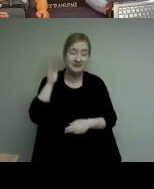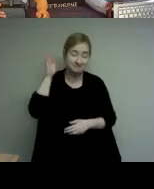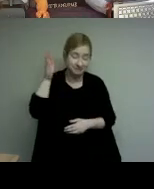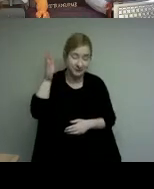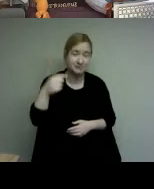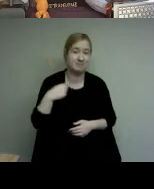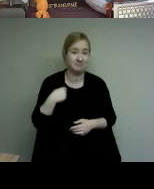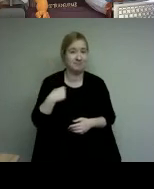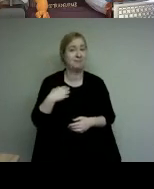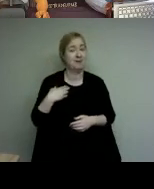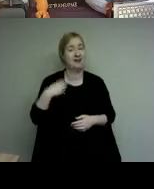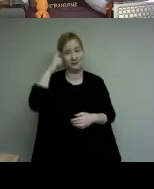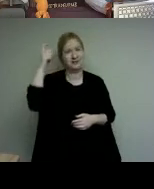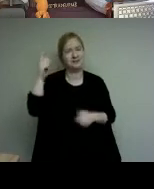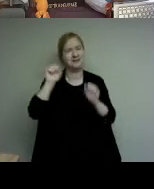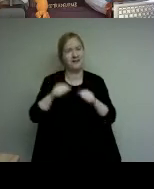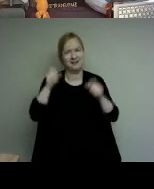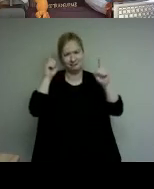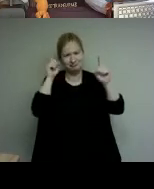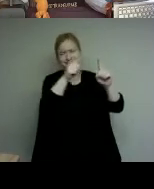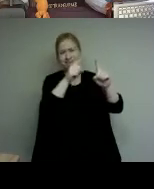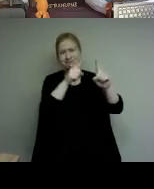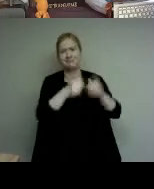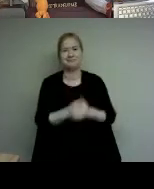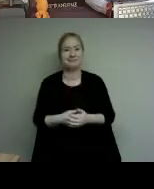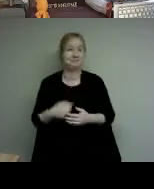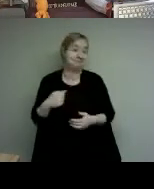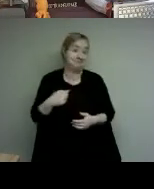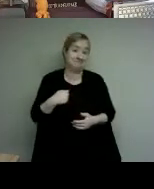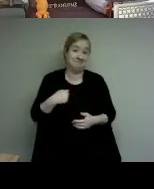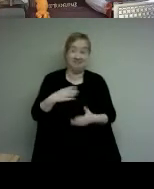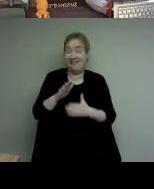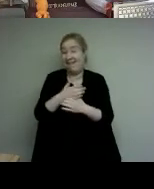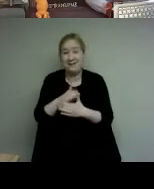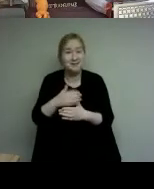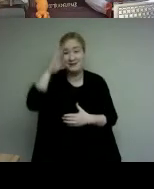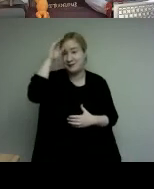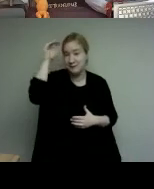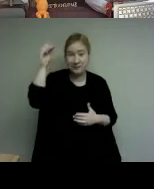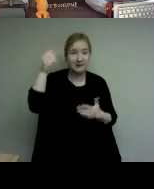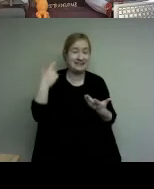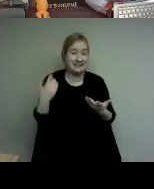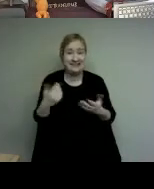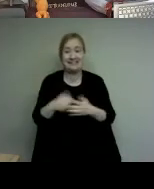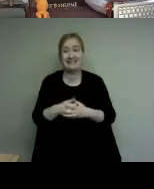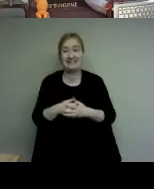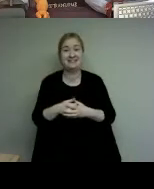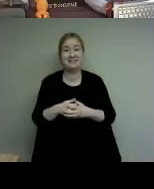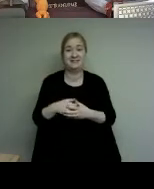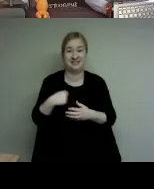in my mind i was like most red-blooded american boys going up in my neighborhood i went to play